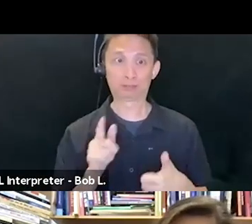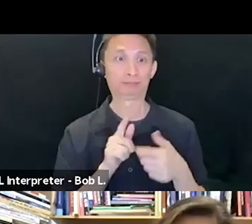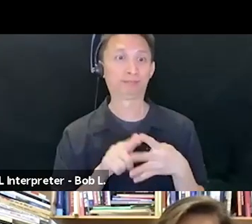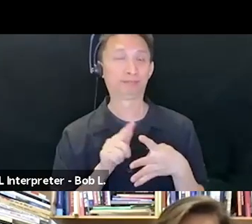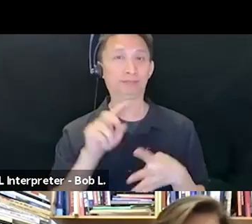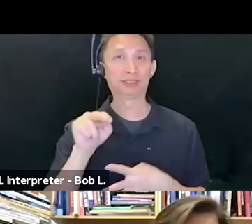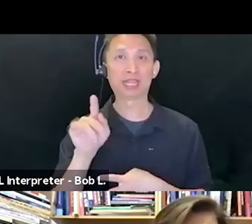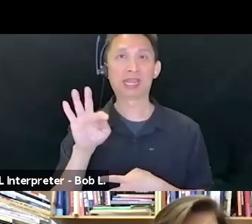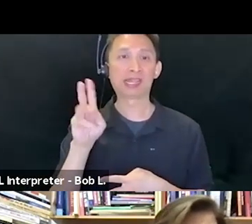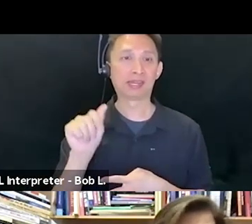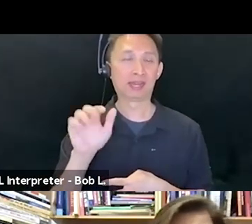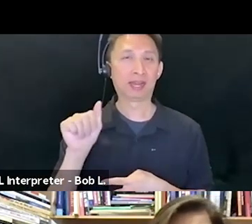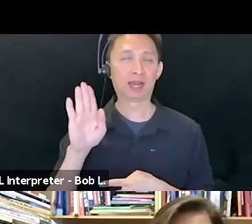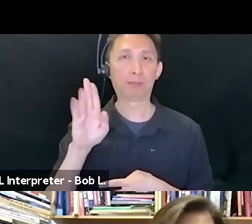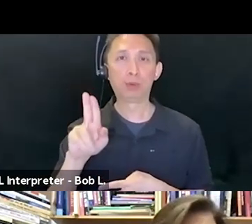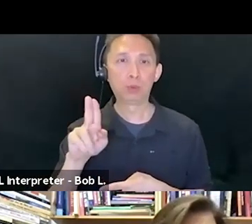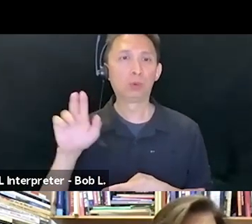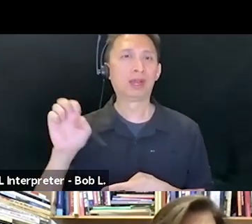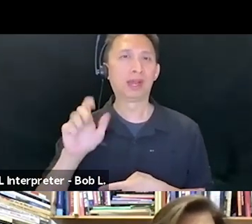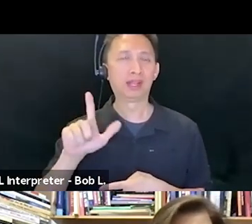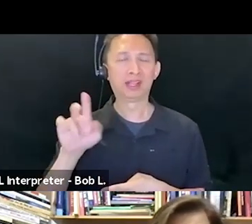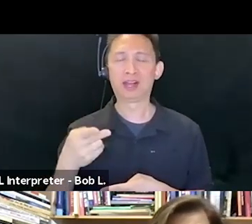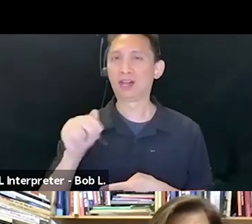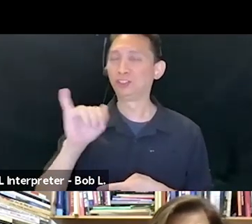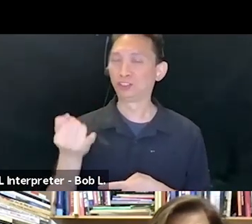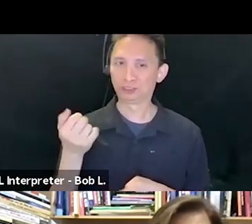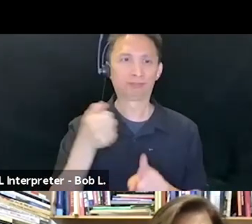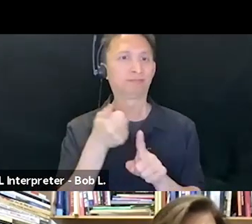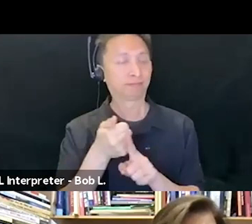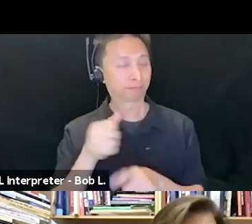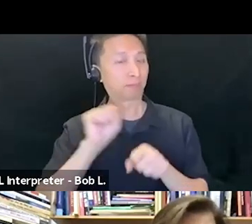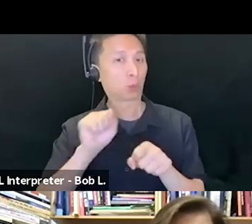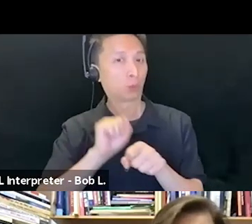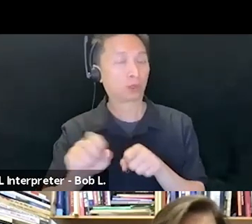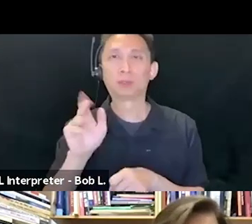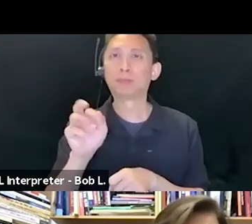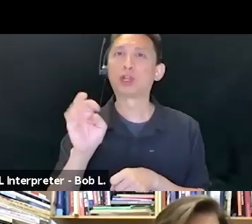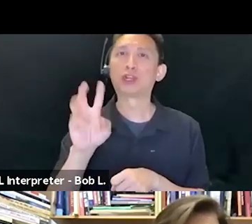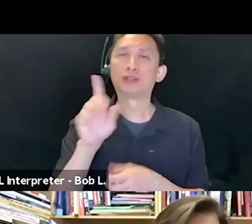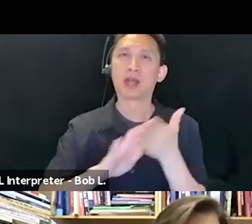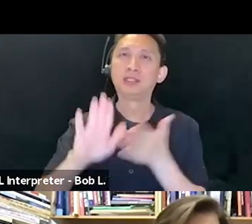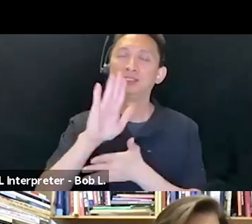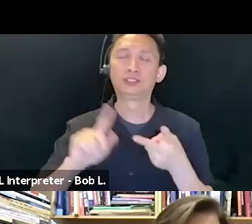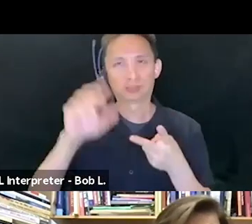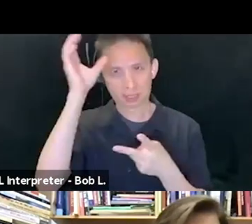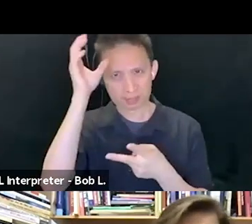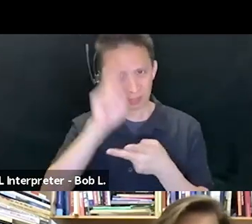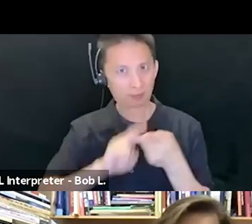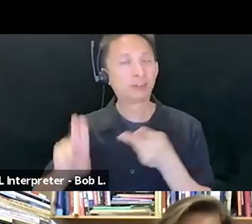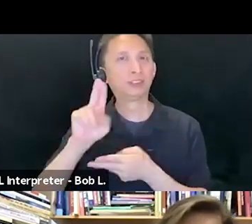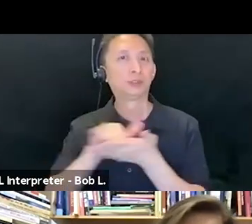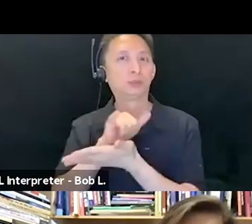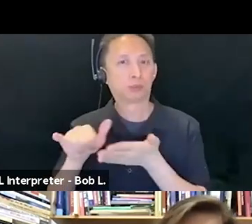Abu Alhaj is professor in the departments of anthropology at Barnard College and Columbia University and co-director of